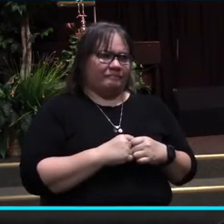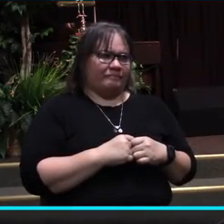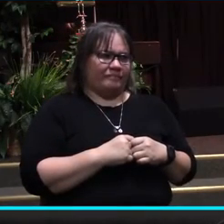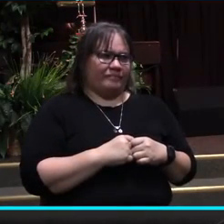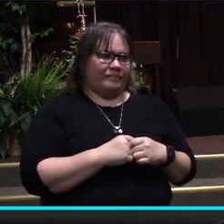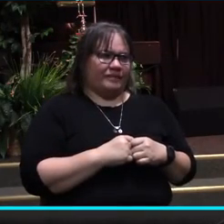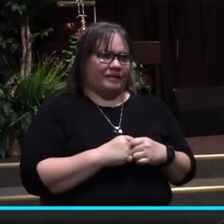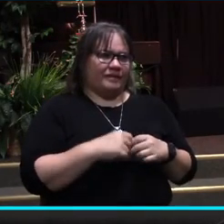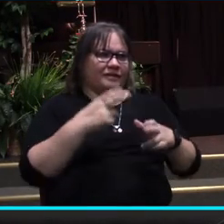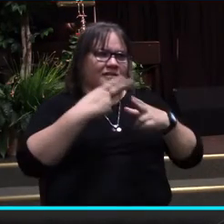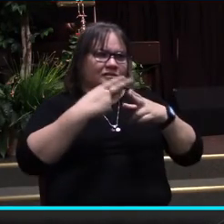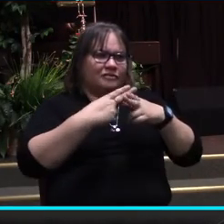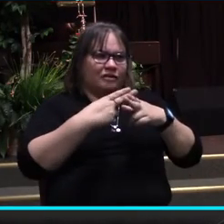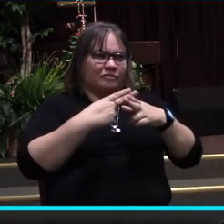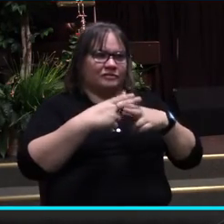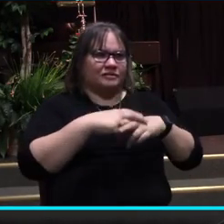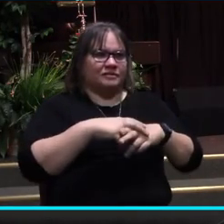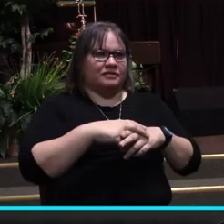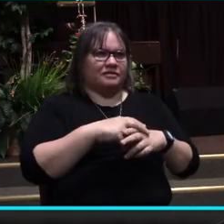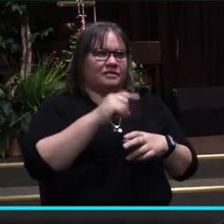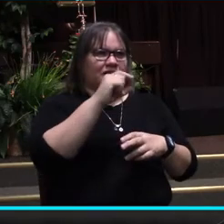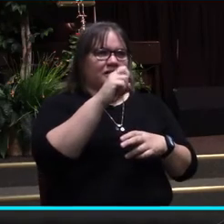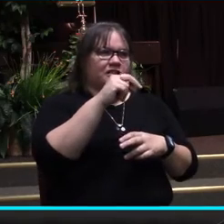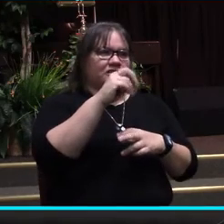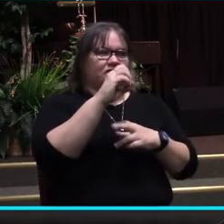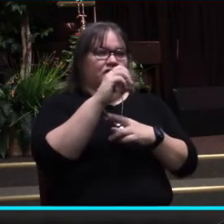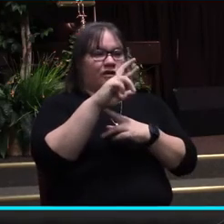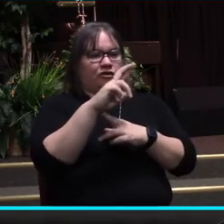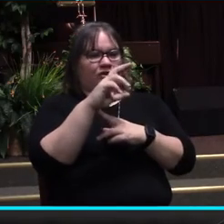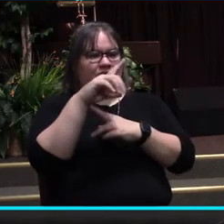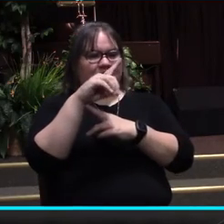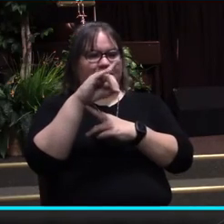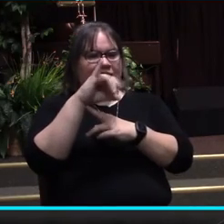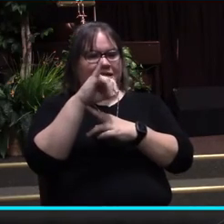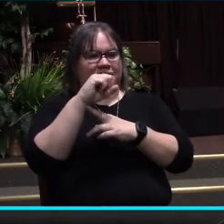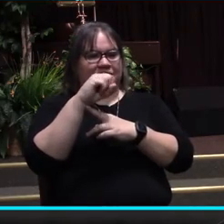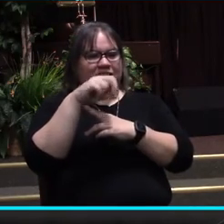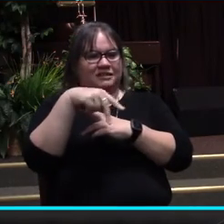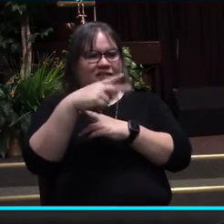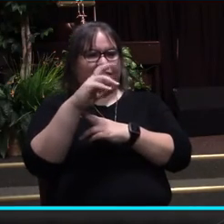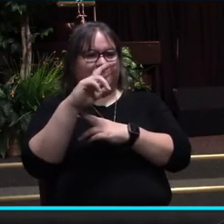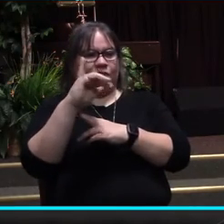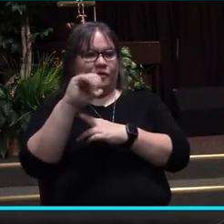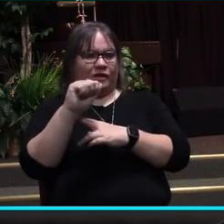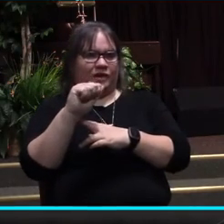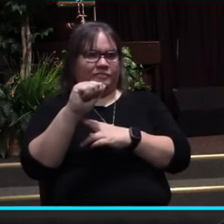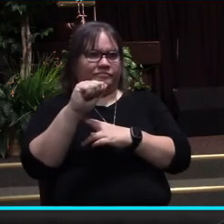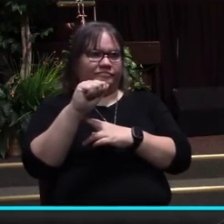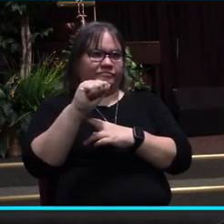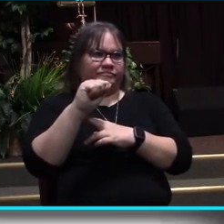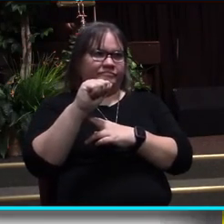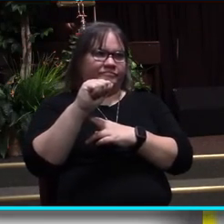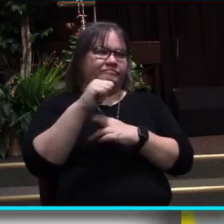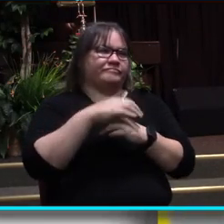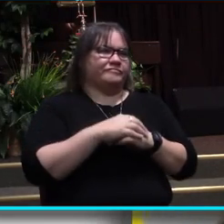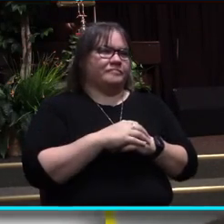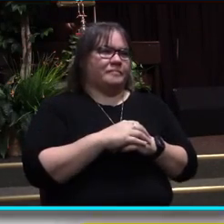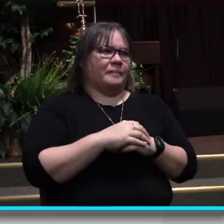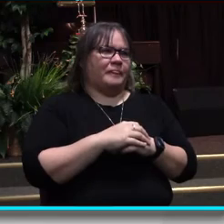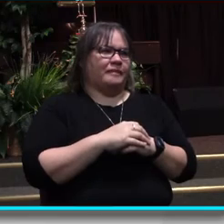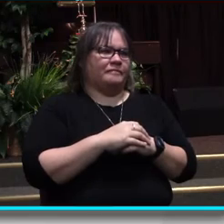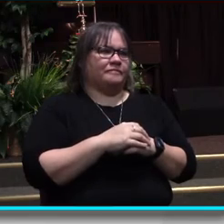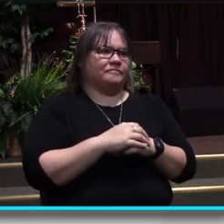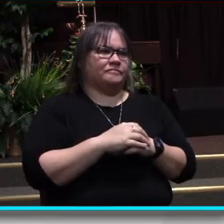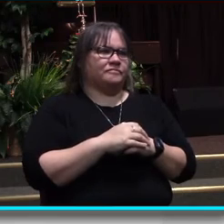also known as gender dysphoria, is a mental disorder. Robert